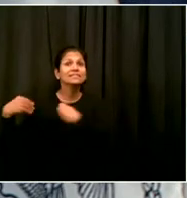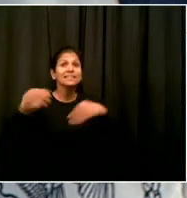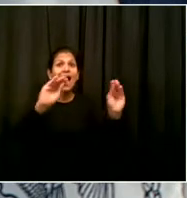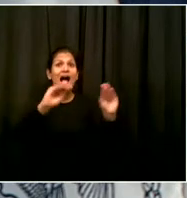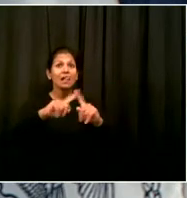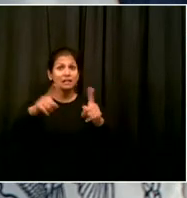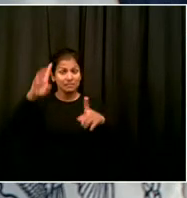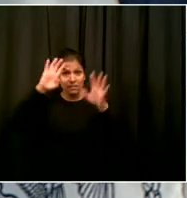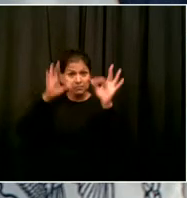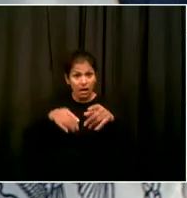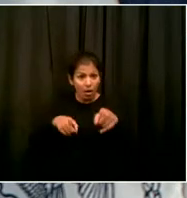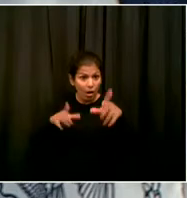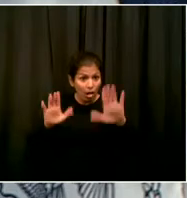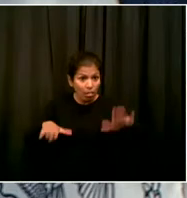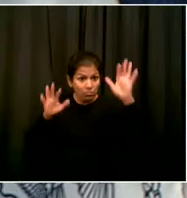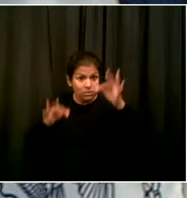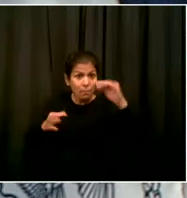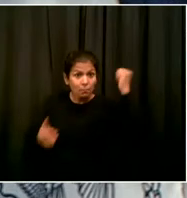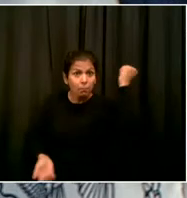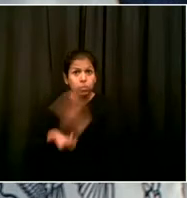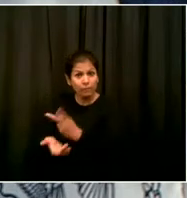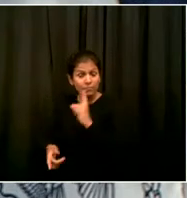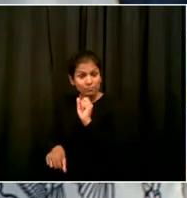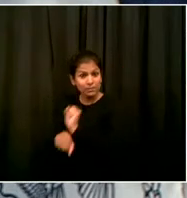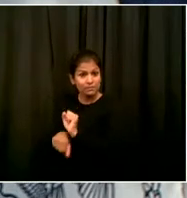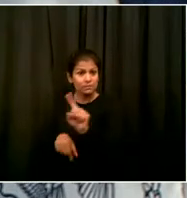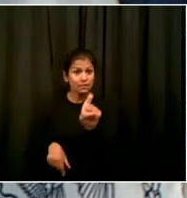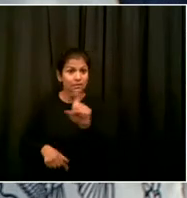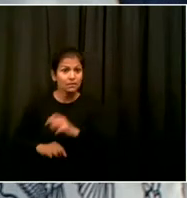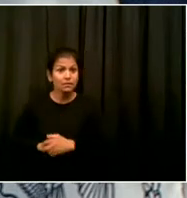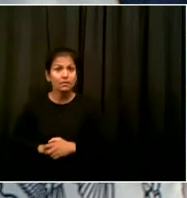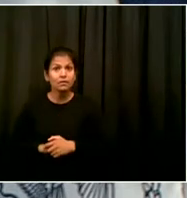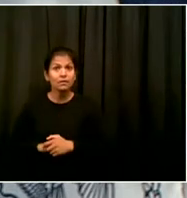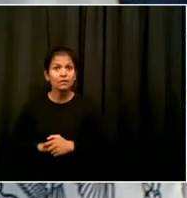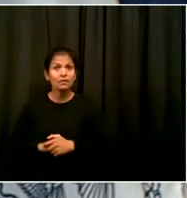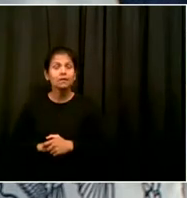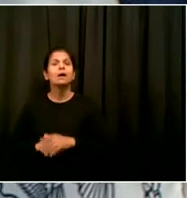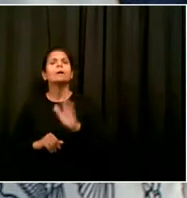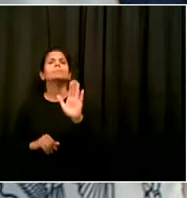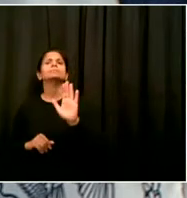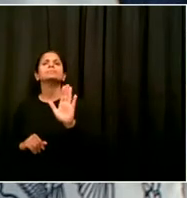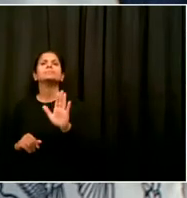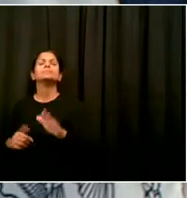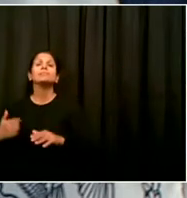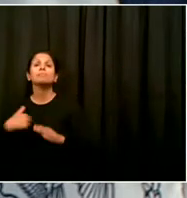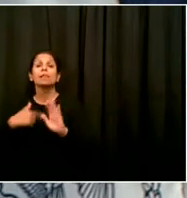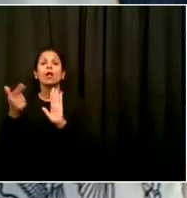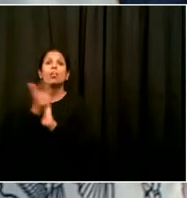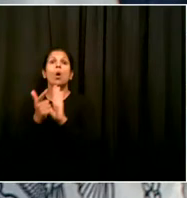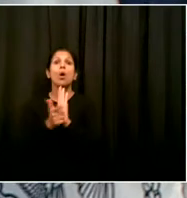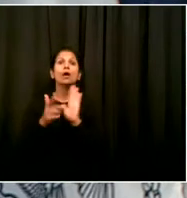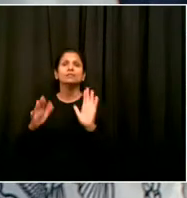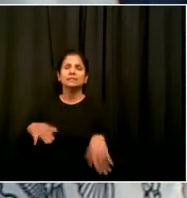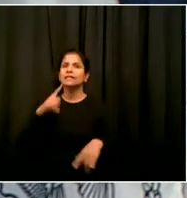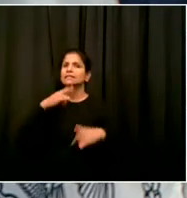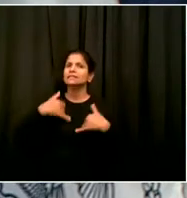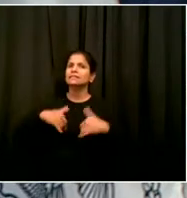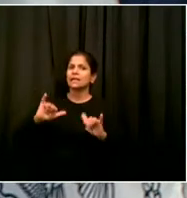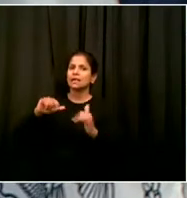department is reviewing that transaction. They're doing their due diligence. I think they'll be finished with it very soon.